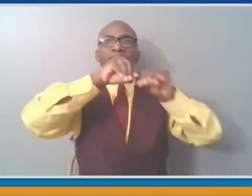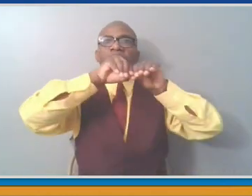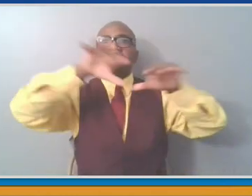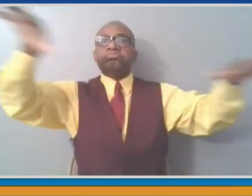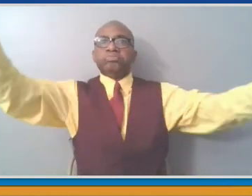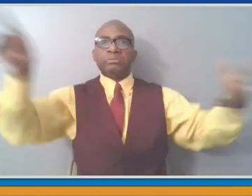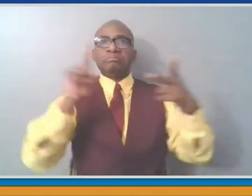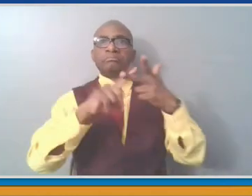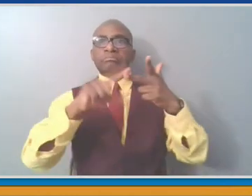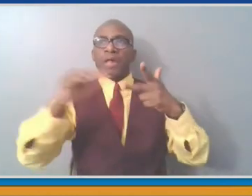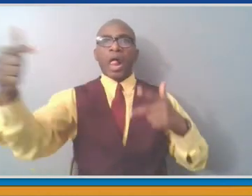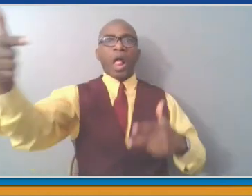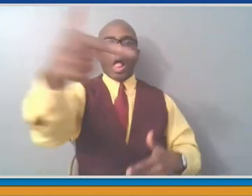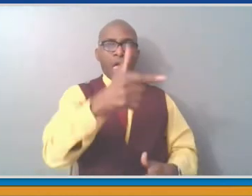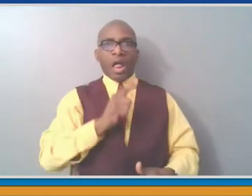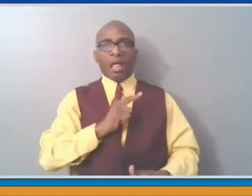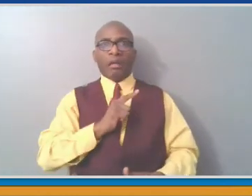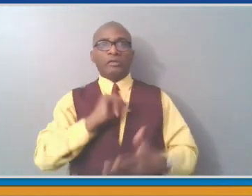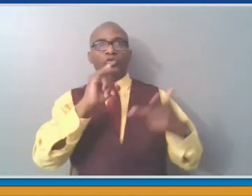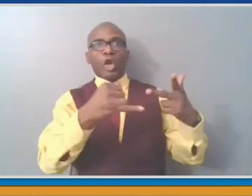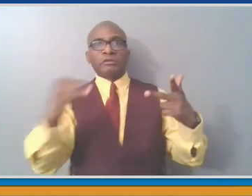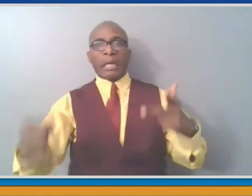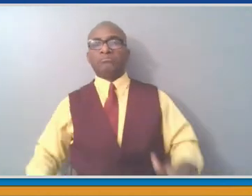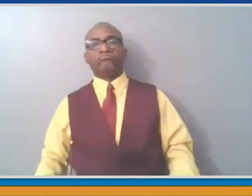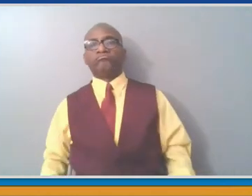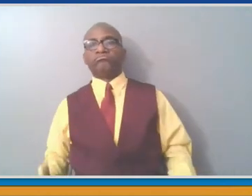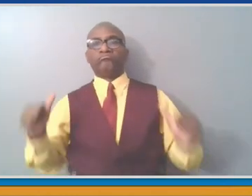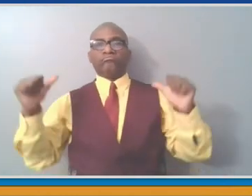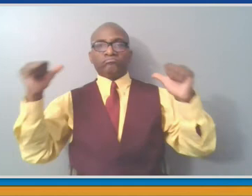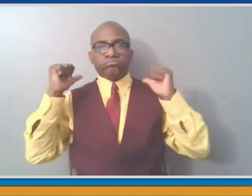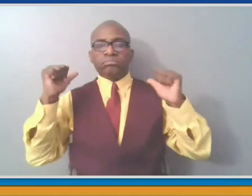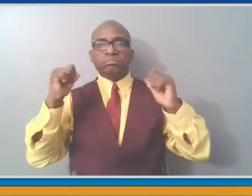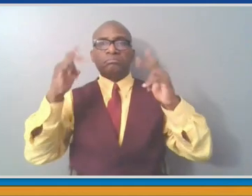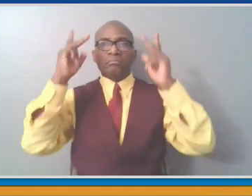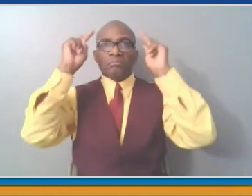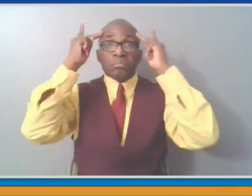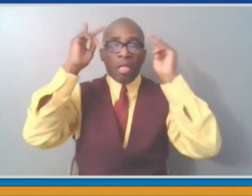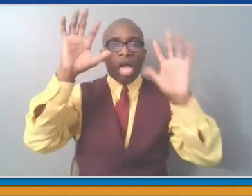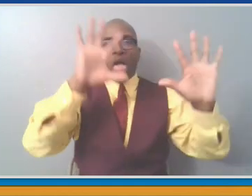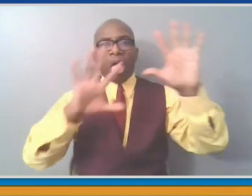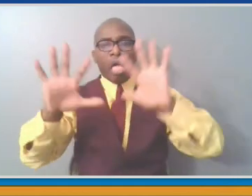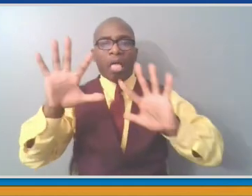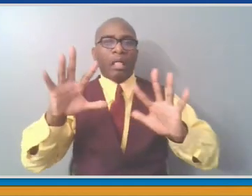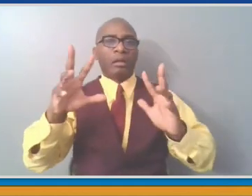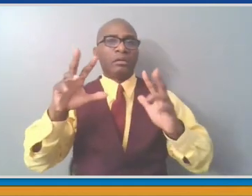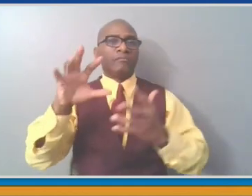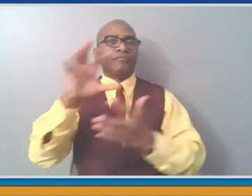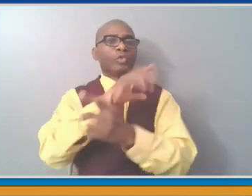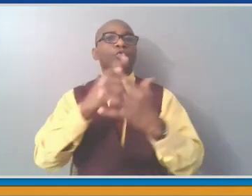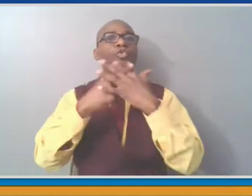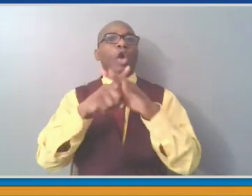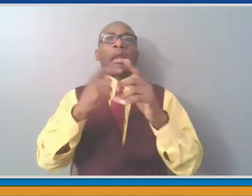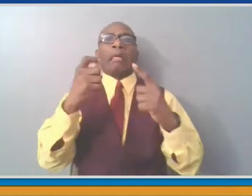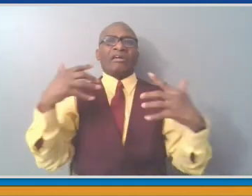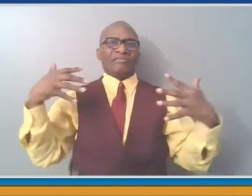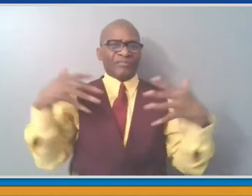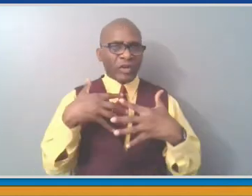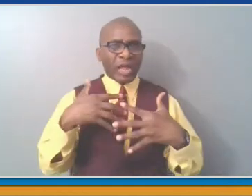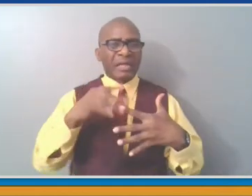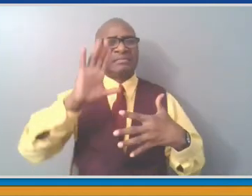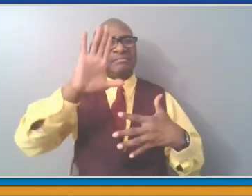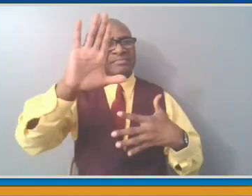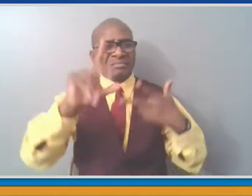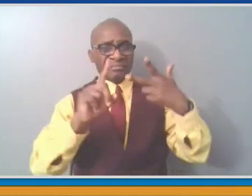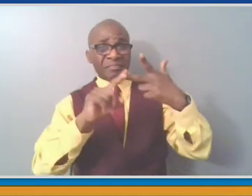even from a layman's standpoint, the structure of the Pfizer and the Moderna vaccines are different from the structure of the Johnson and Johnson